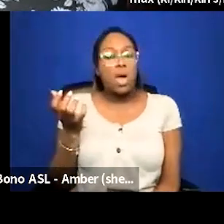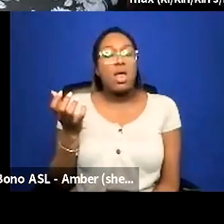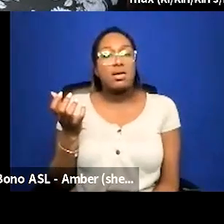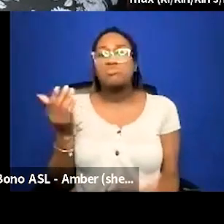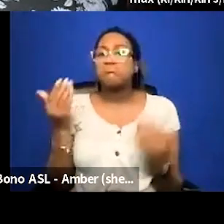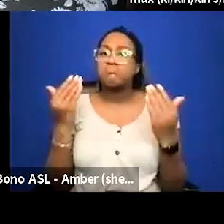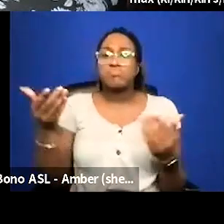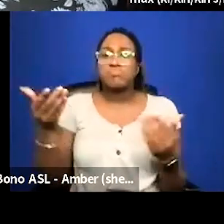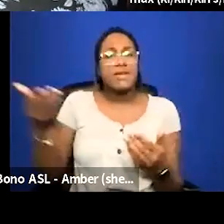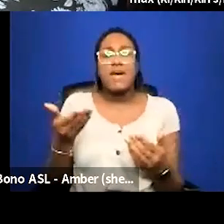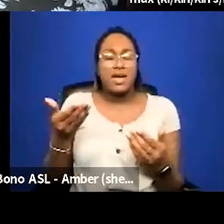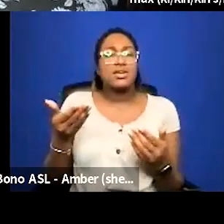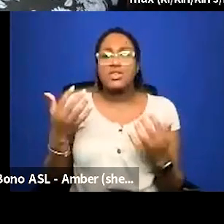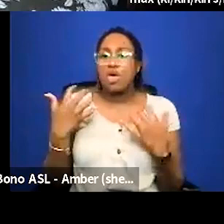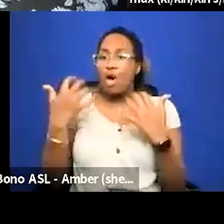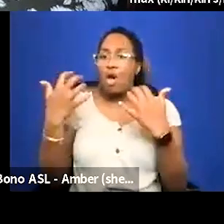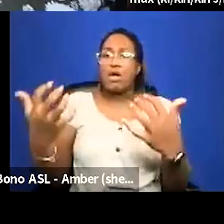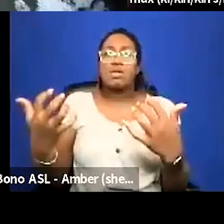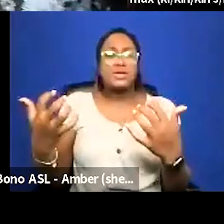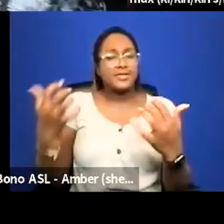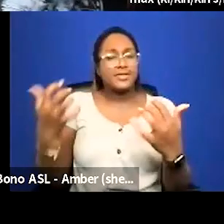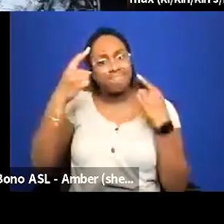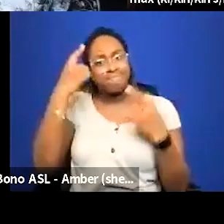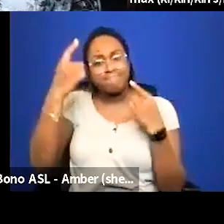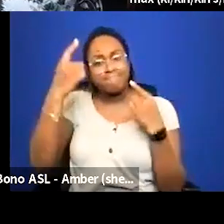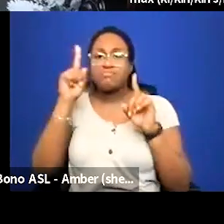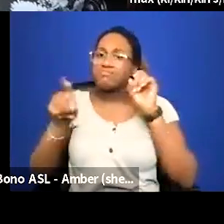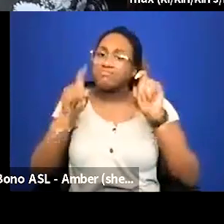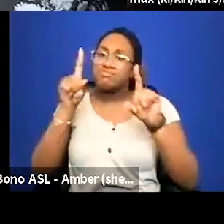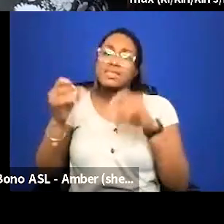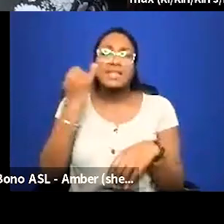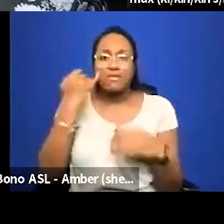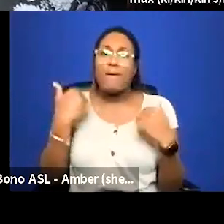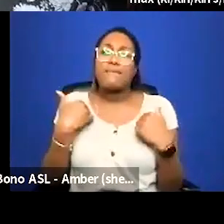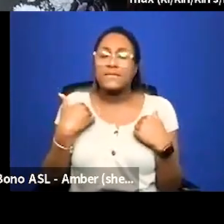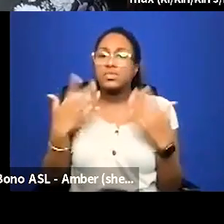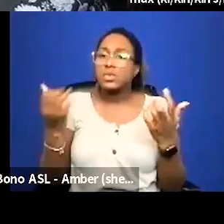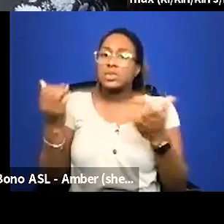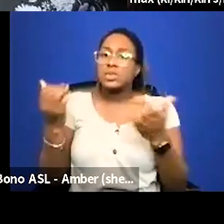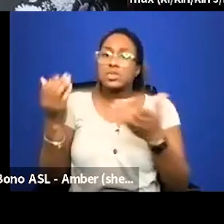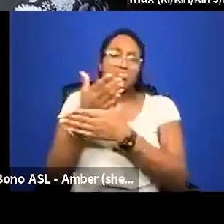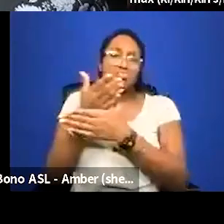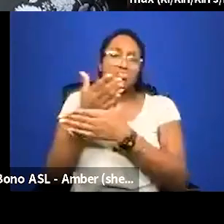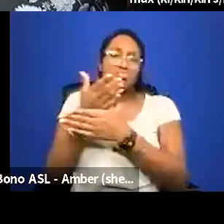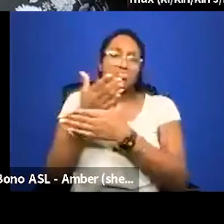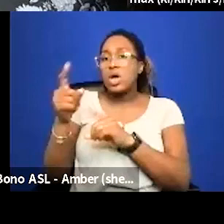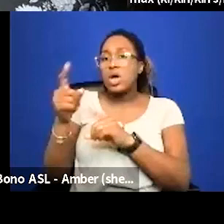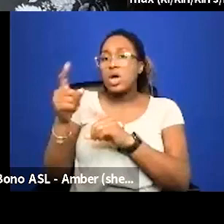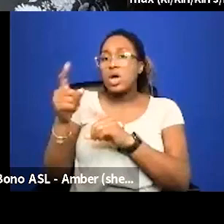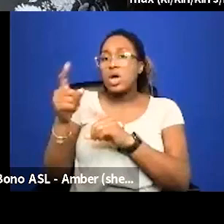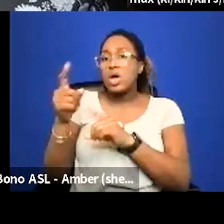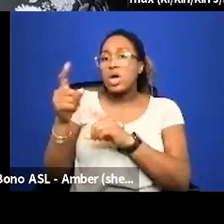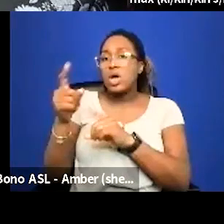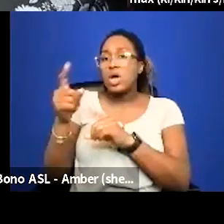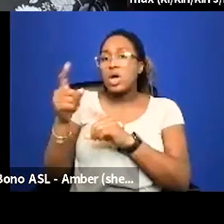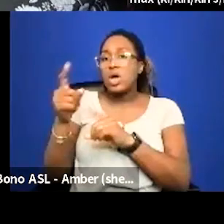and invite our audiences you can start queuing up some questions in the chat if you have questions i want to share right now the question from uh this is a question from debbie